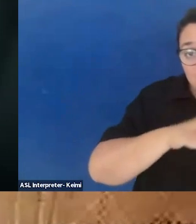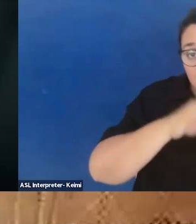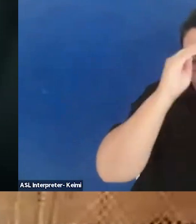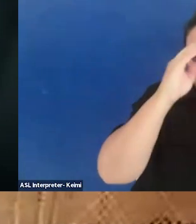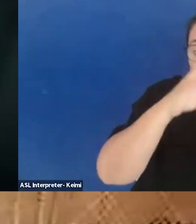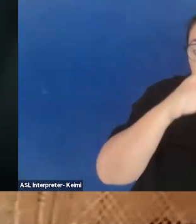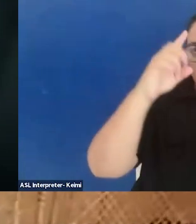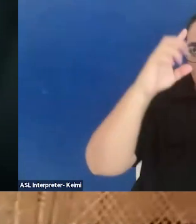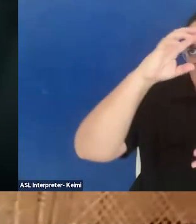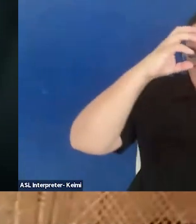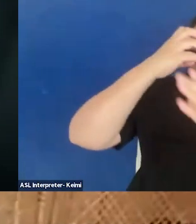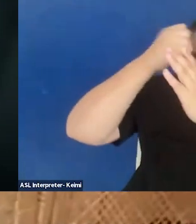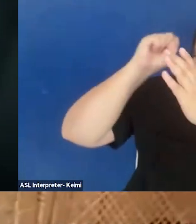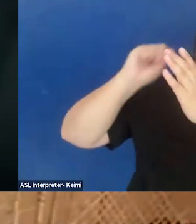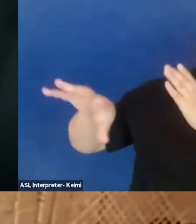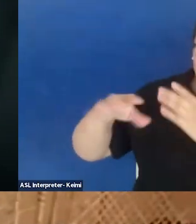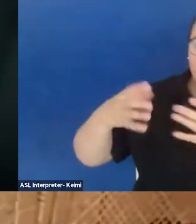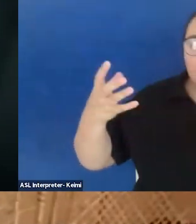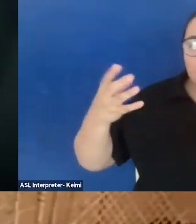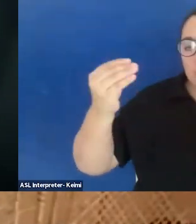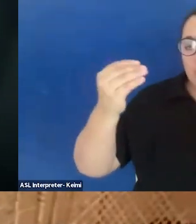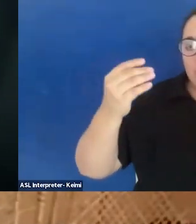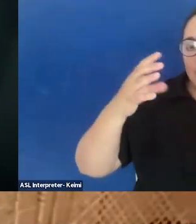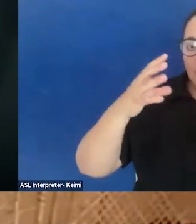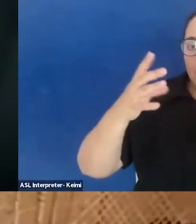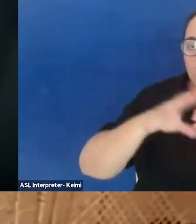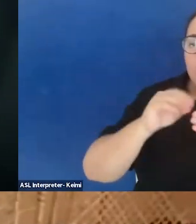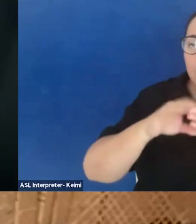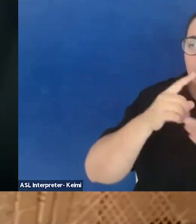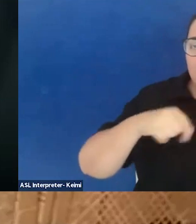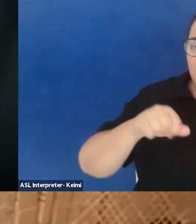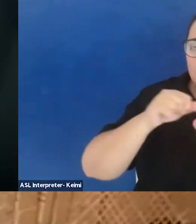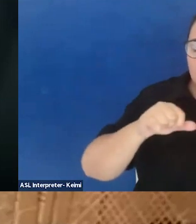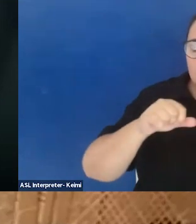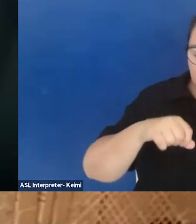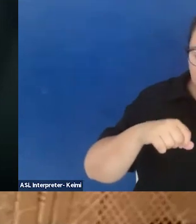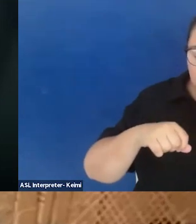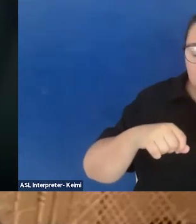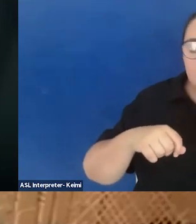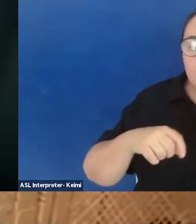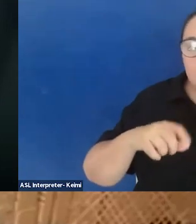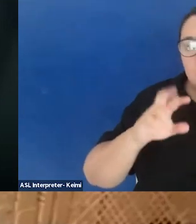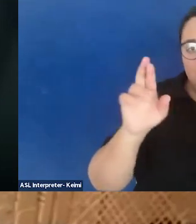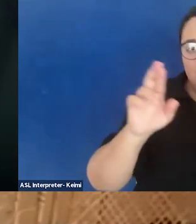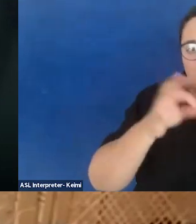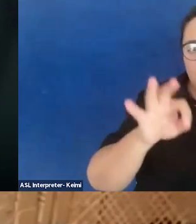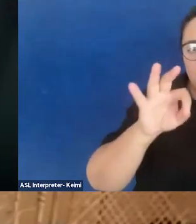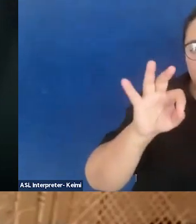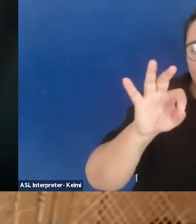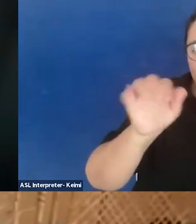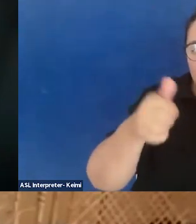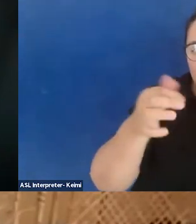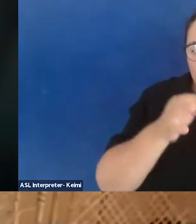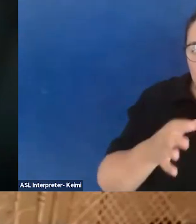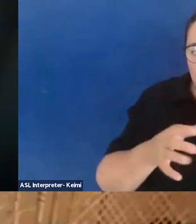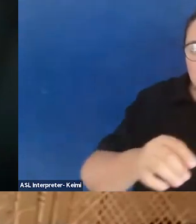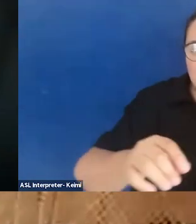things that they have been told about each other, right? And it was really powerful. There was like a lot of tears. And I think that that